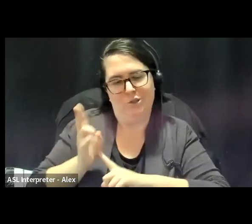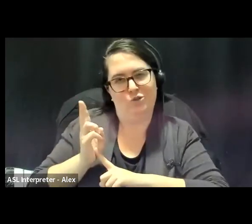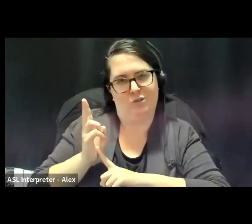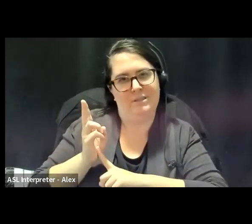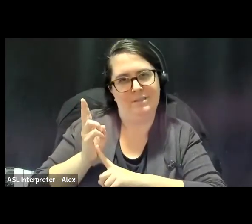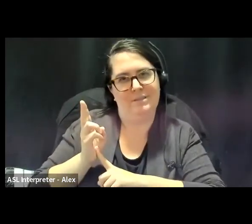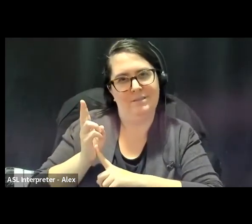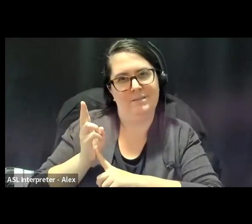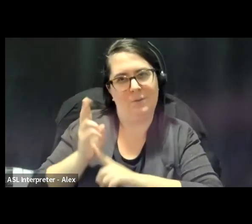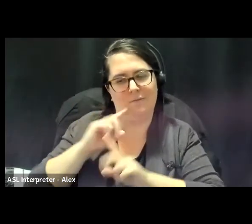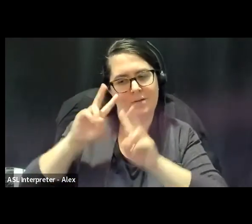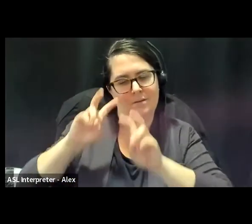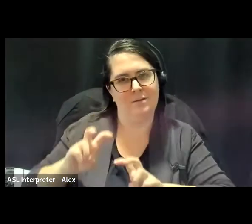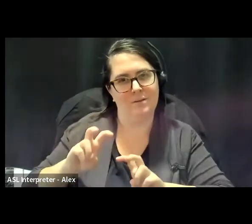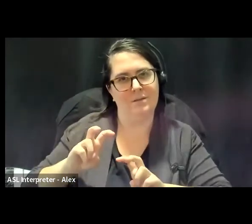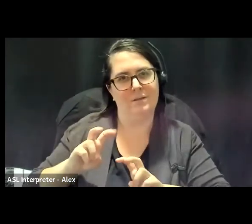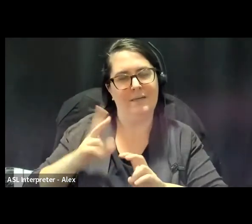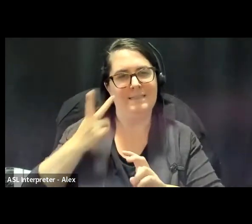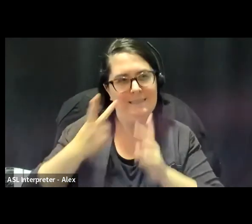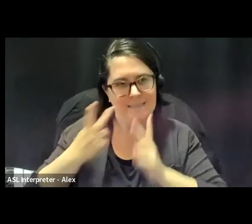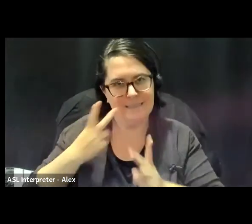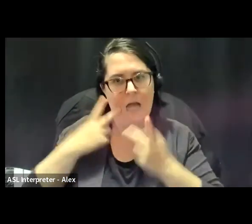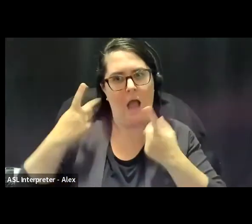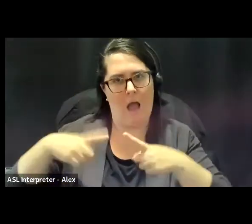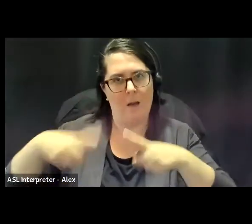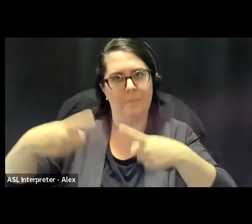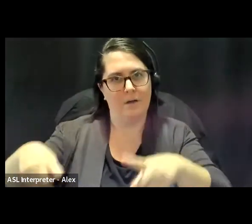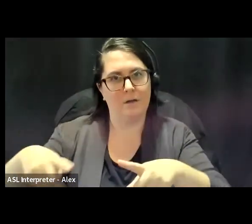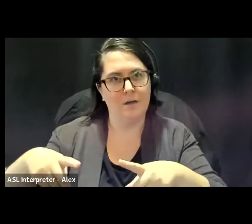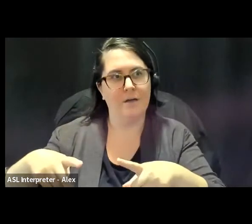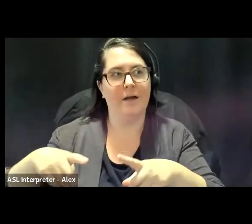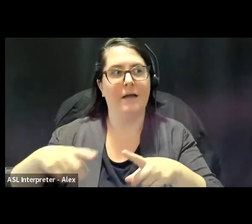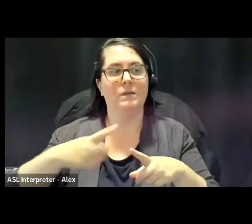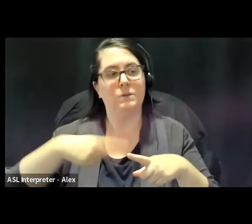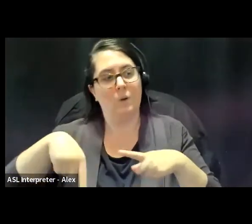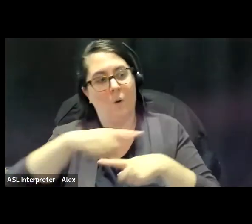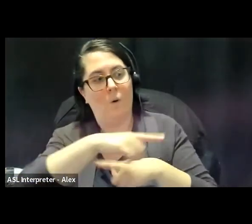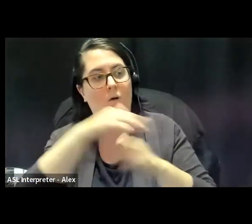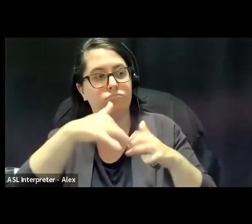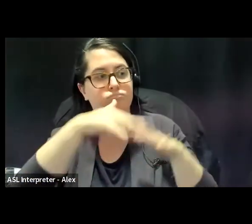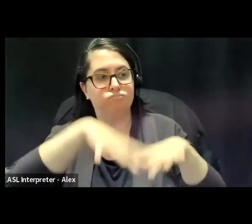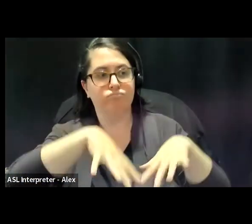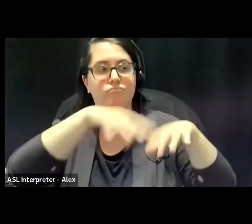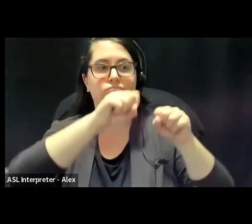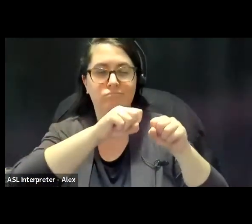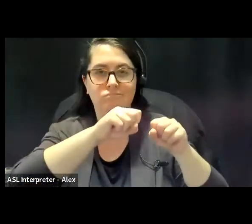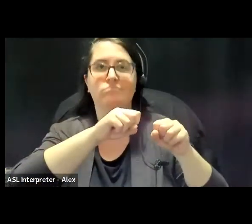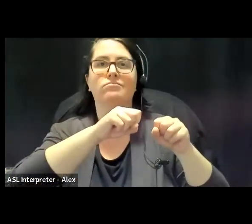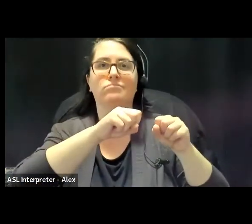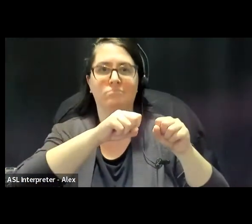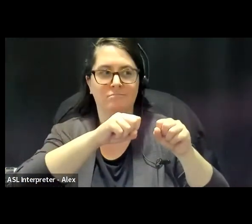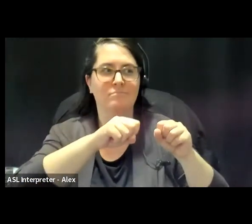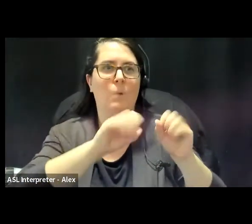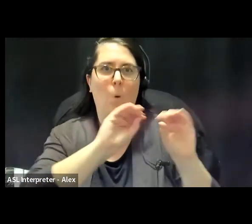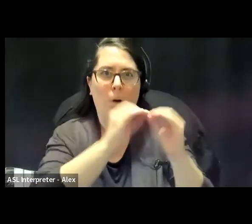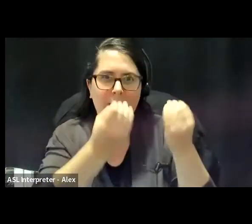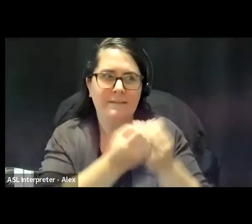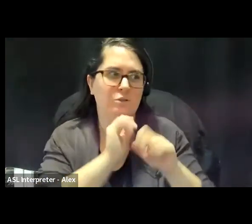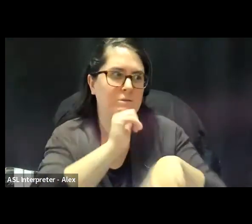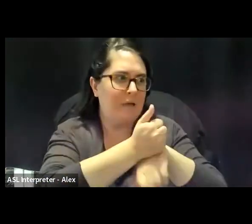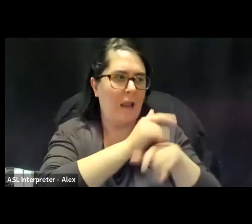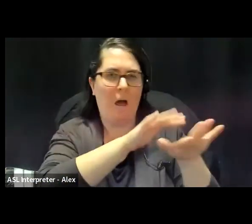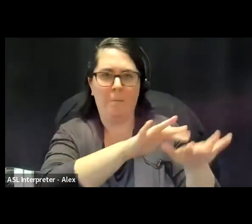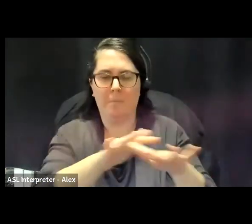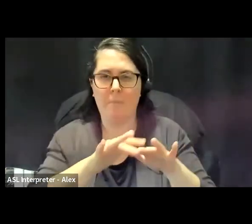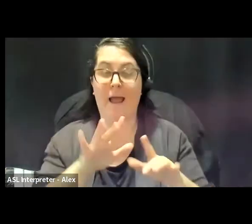and, you know, breathing life into the grassroots, into the radical organizers in our communities. And, you know, and I